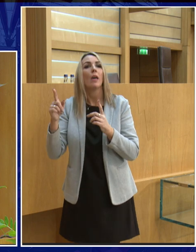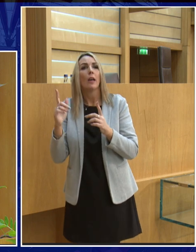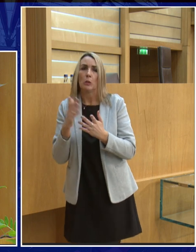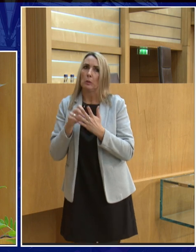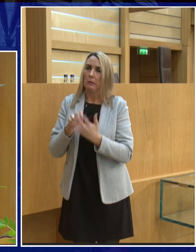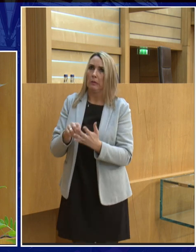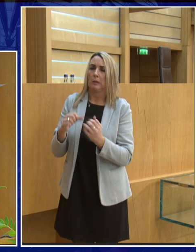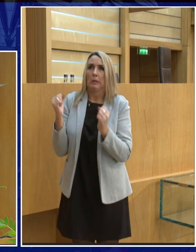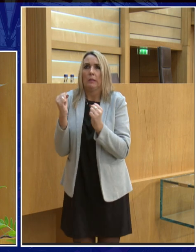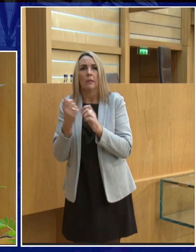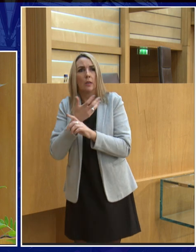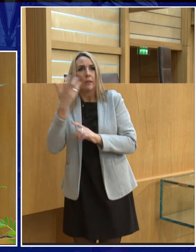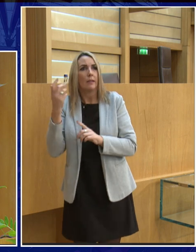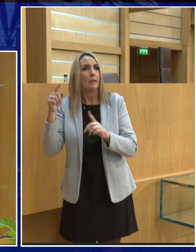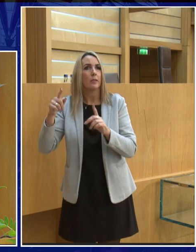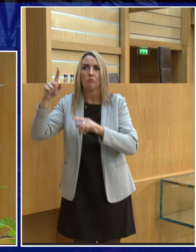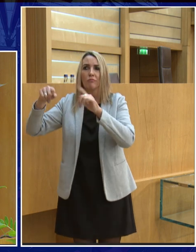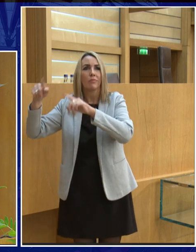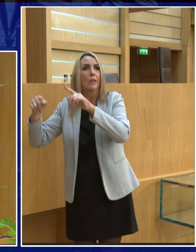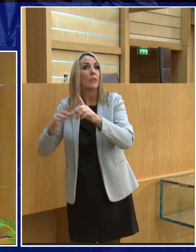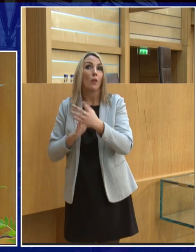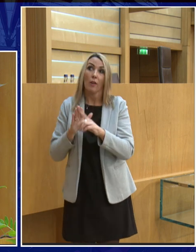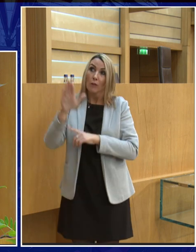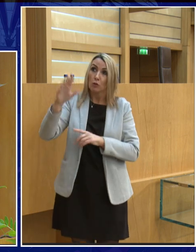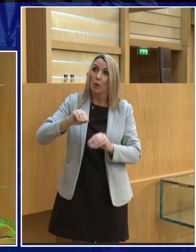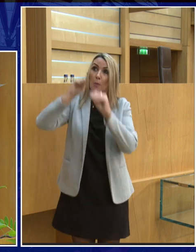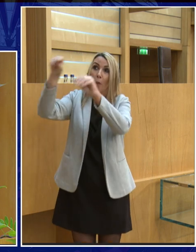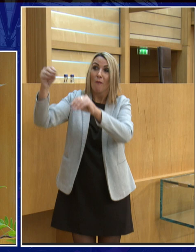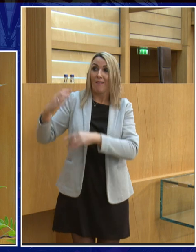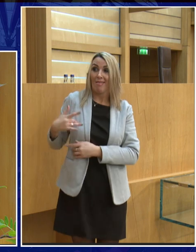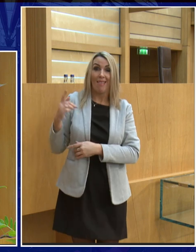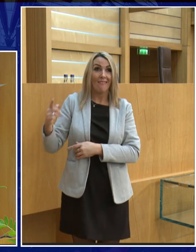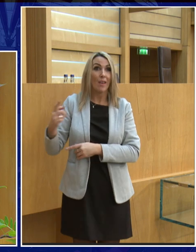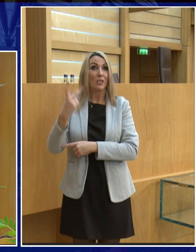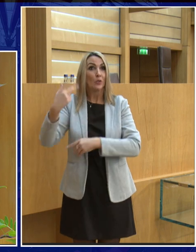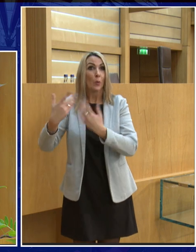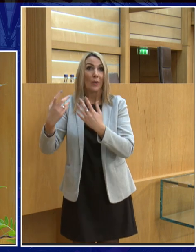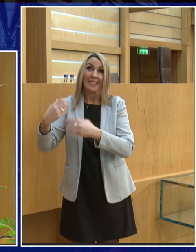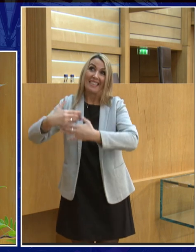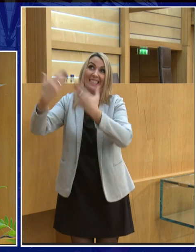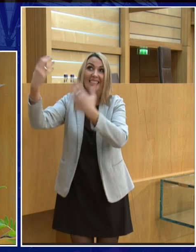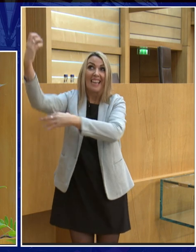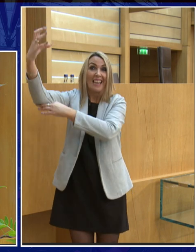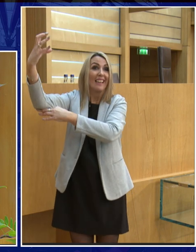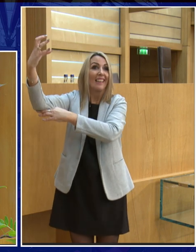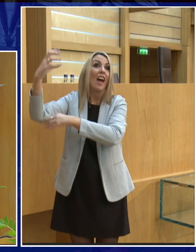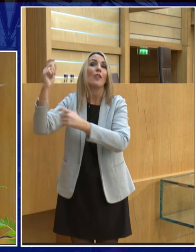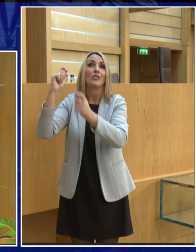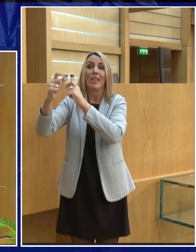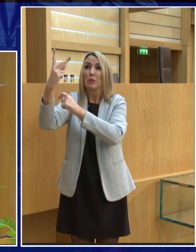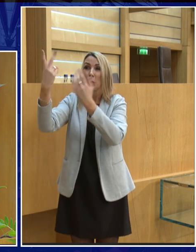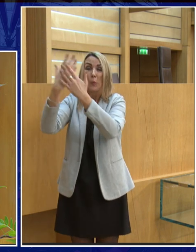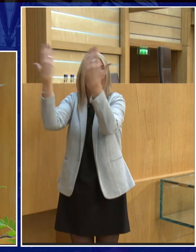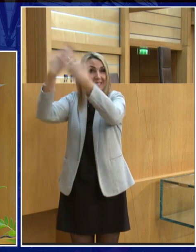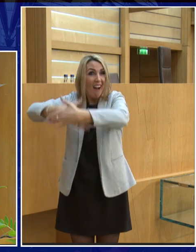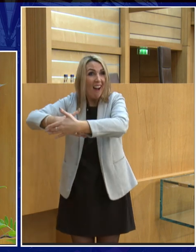challenging so anyone who's going to live on the lunar surface in the future that have two weeks of daytime two weeks of night time but the